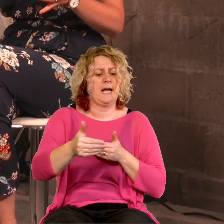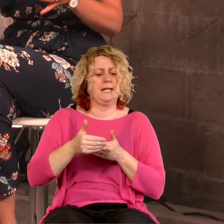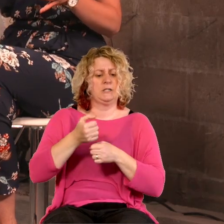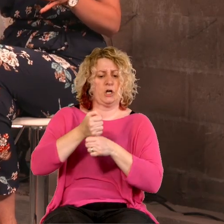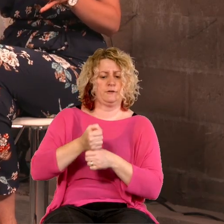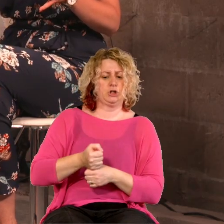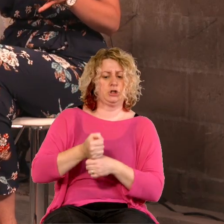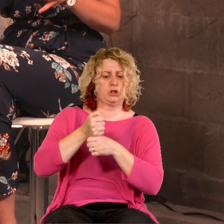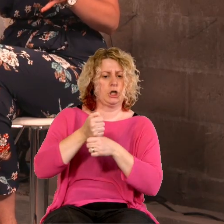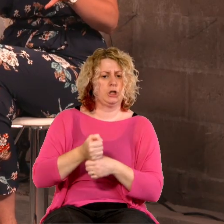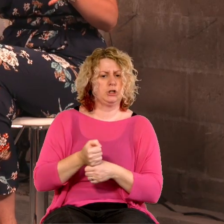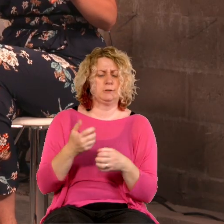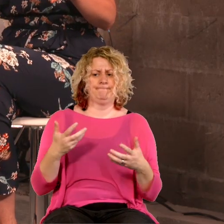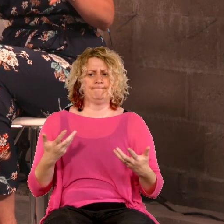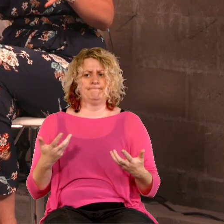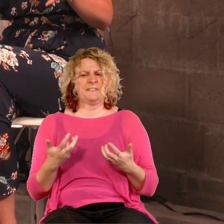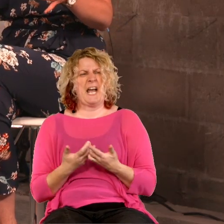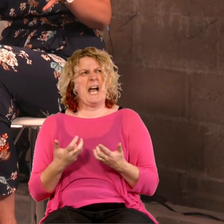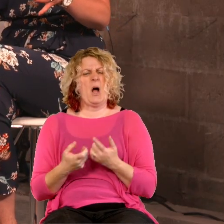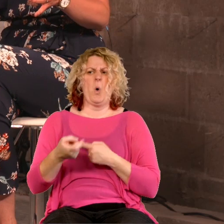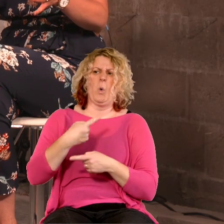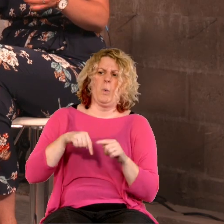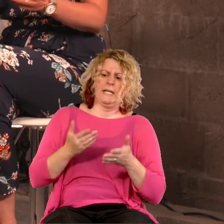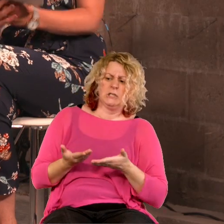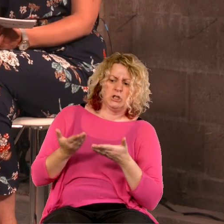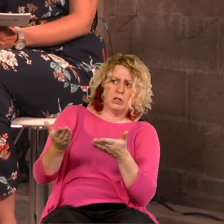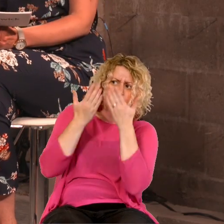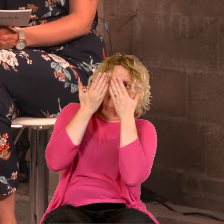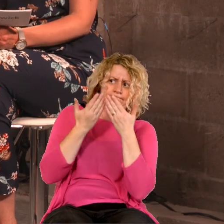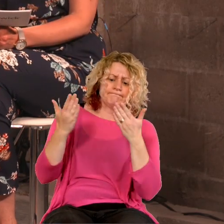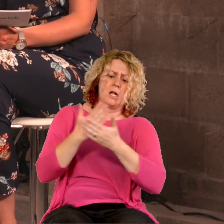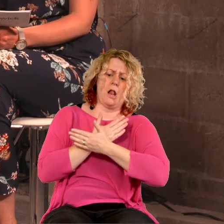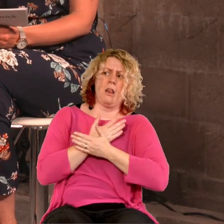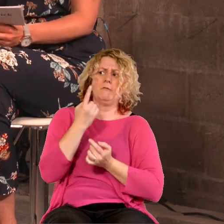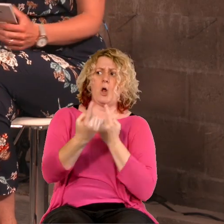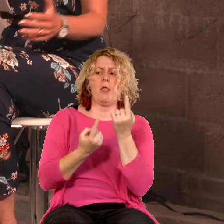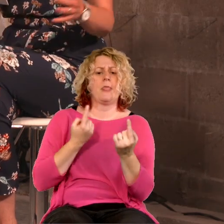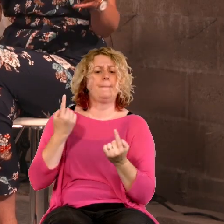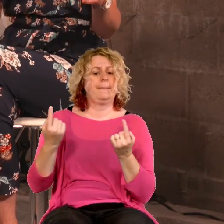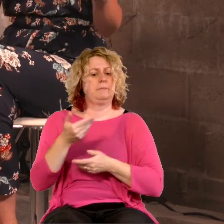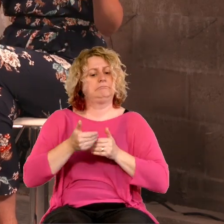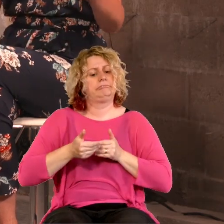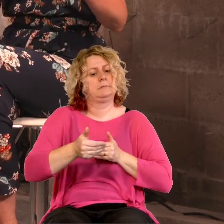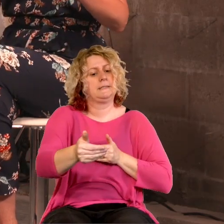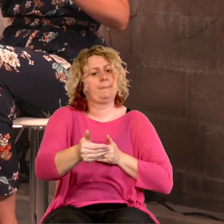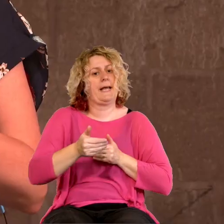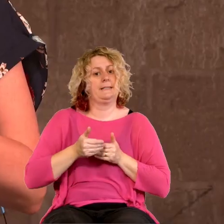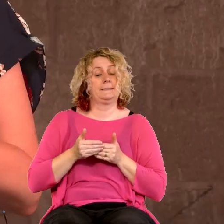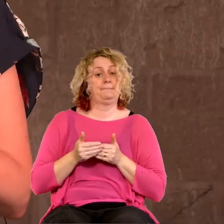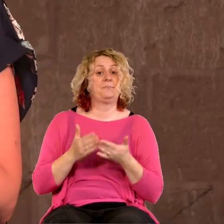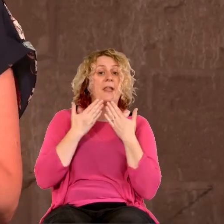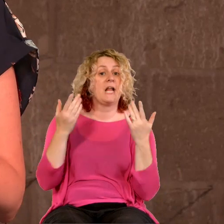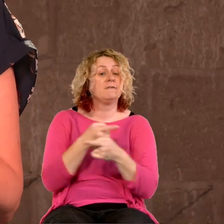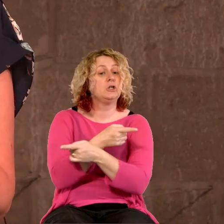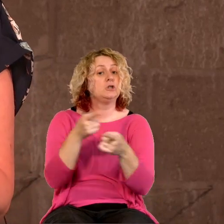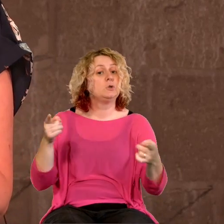and presence thing, how we serve others and love others well in this phase. Well, thank you very much to you for joining us for